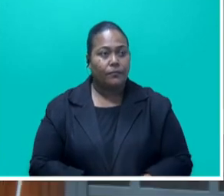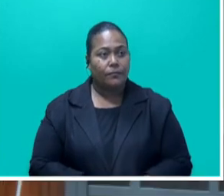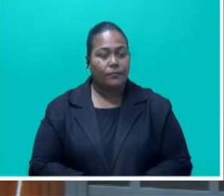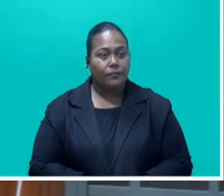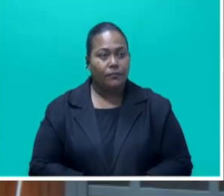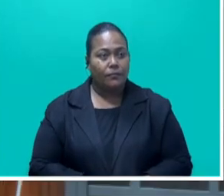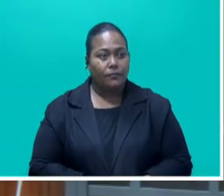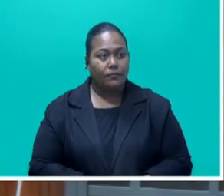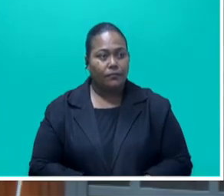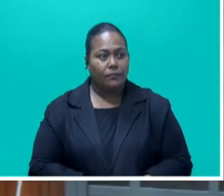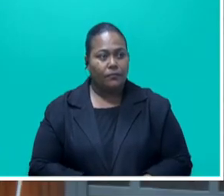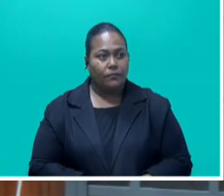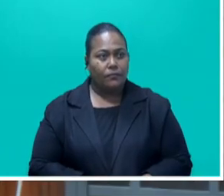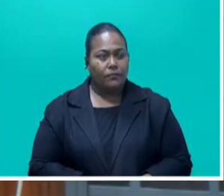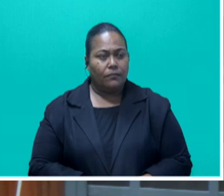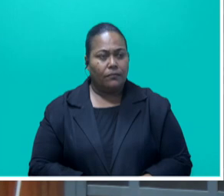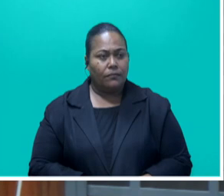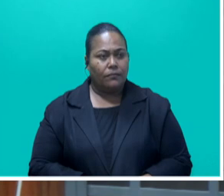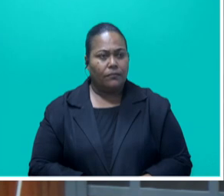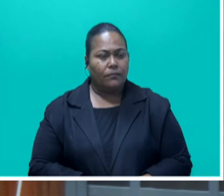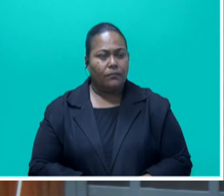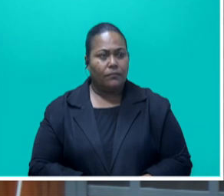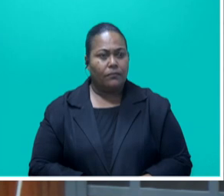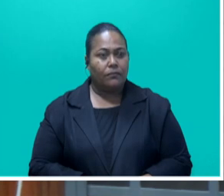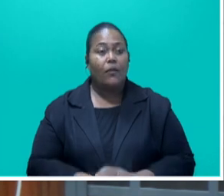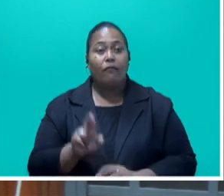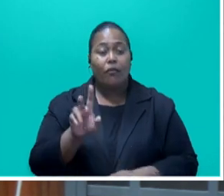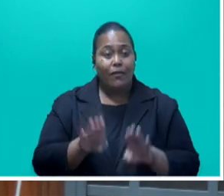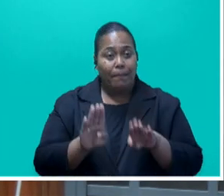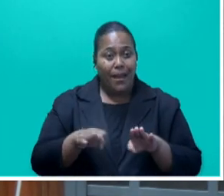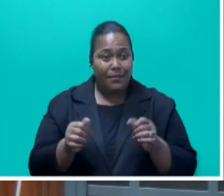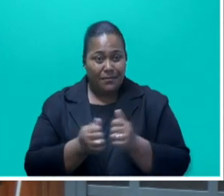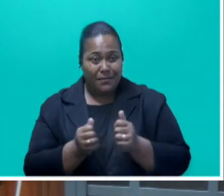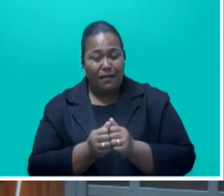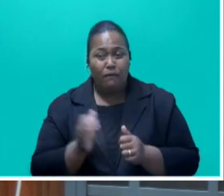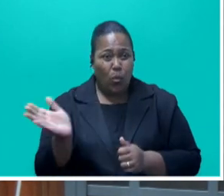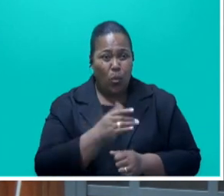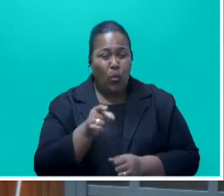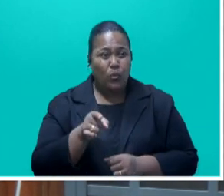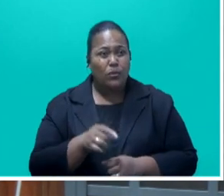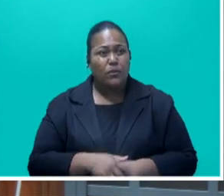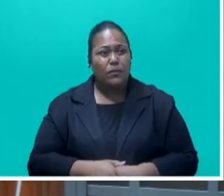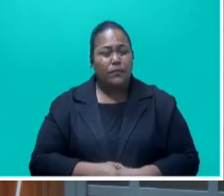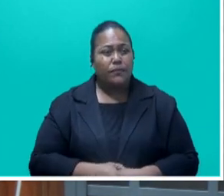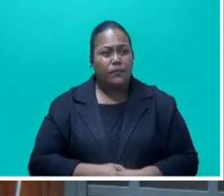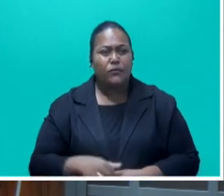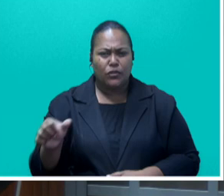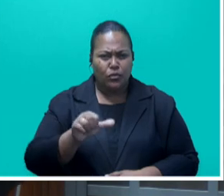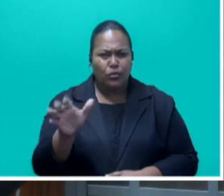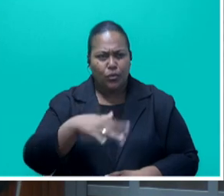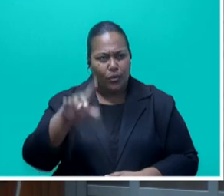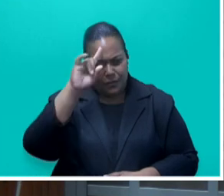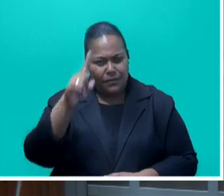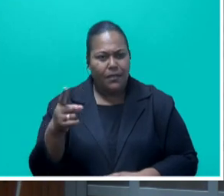Honourable Speaker, for the benefit of those that perhaps, I'm sure we all understand the national security